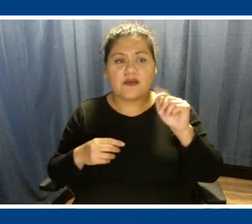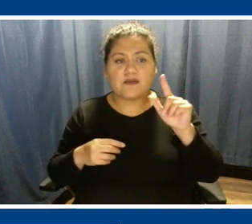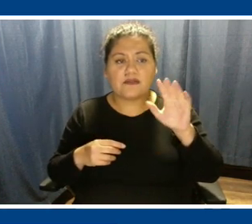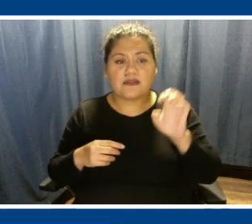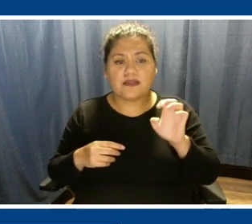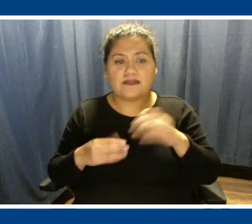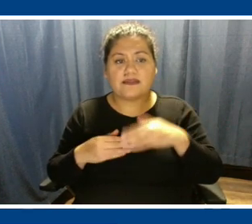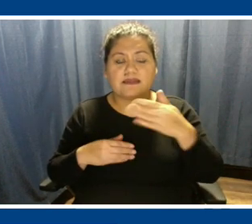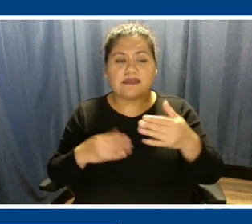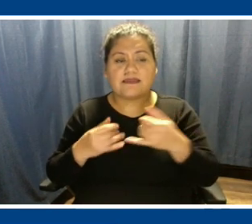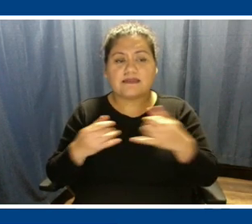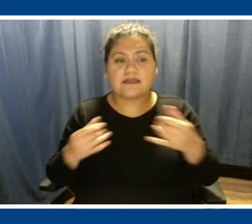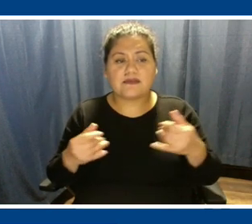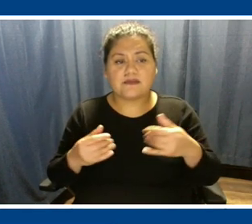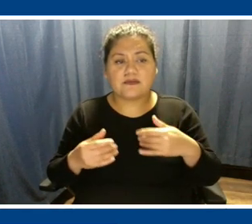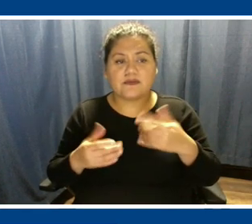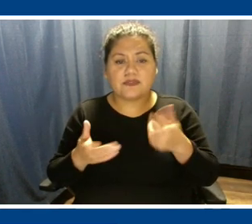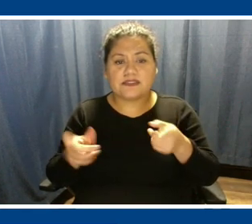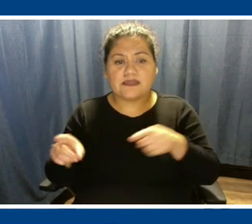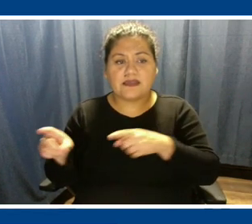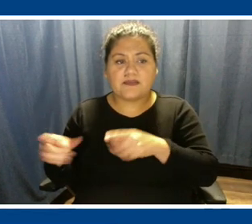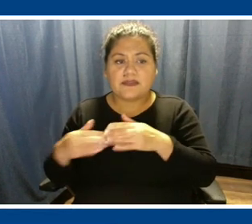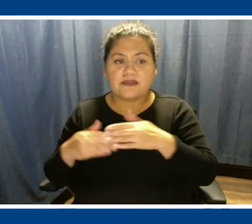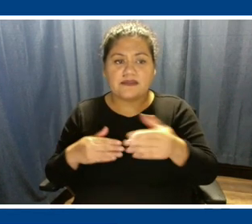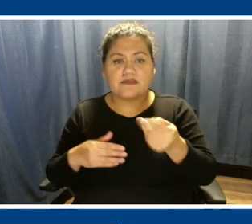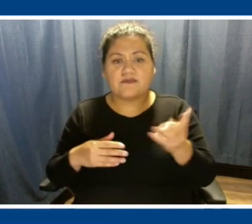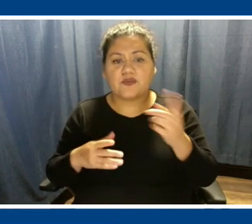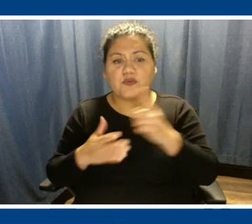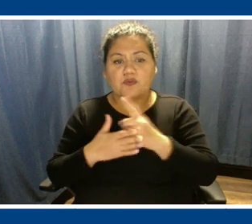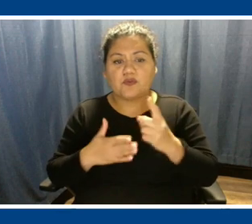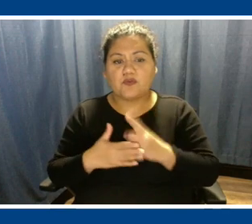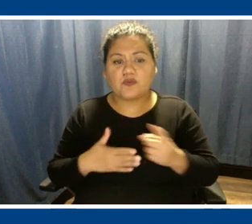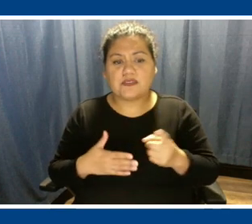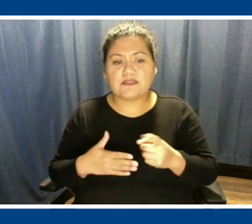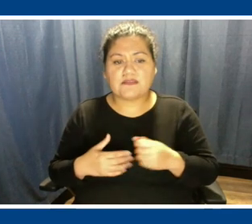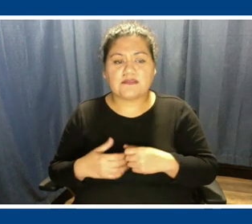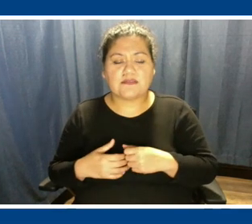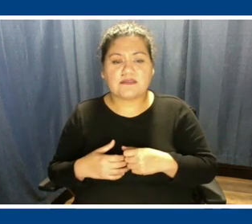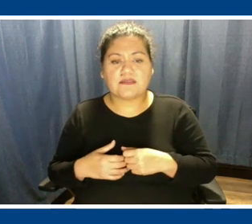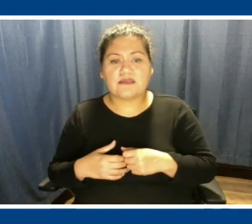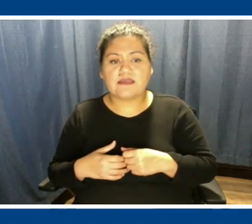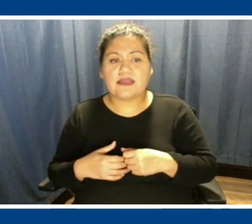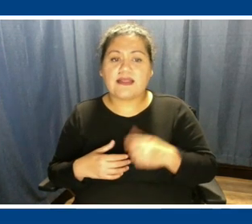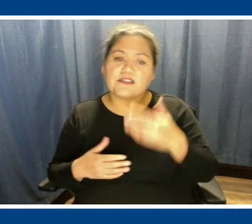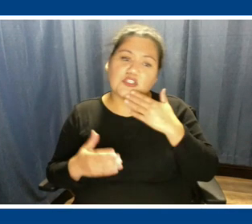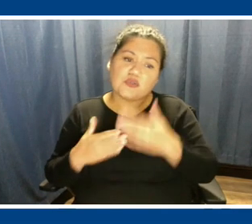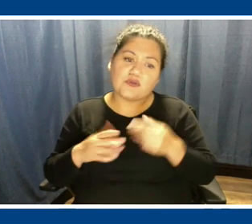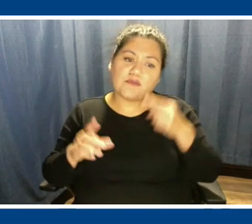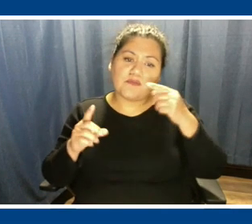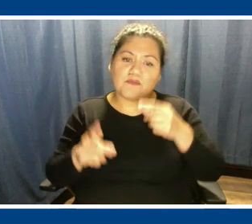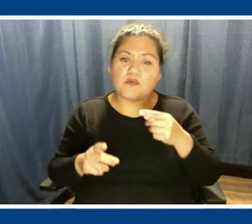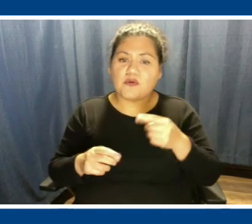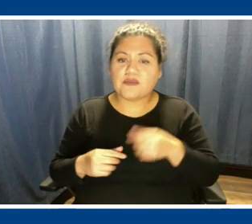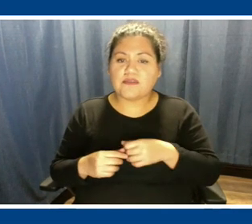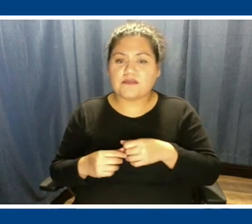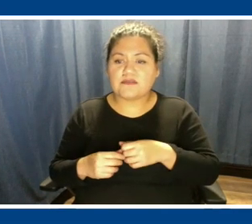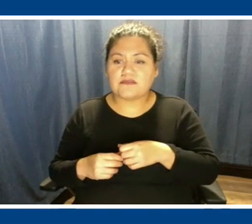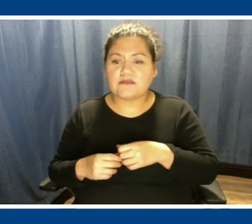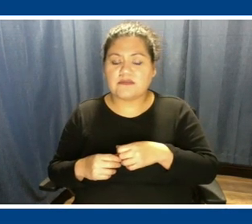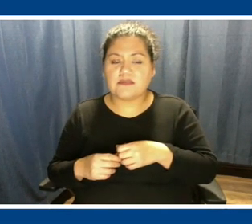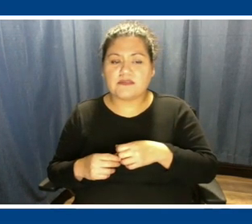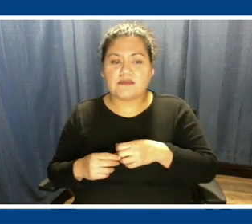what's going to happen over the next couple of weeks? Well, thank you, Melissa. And that is a good point because that's central to us moving forward.